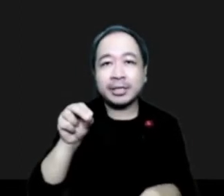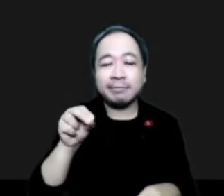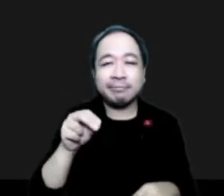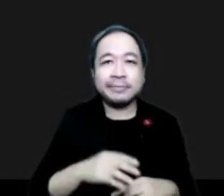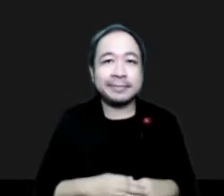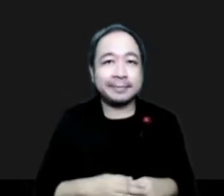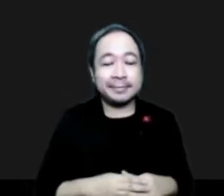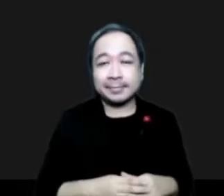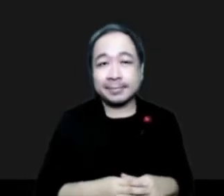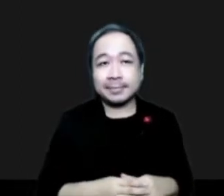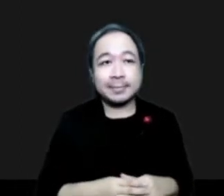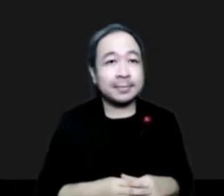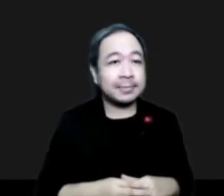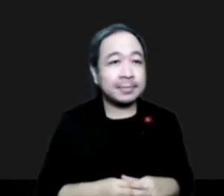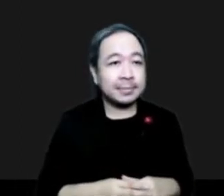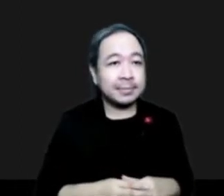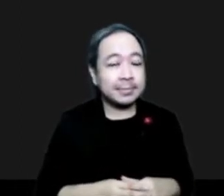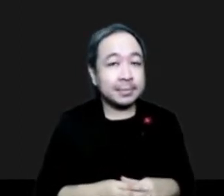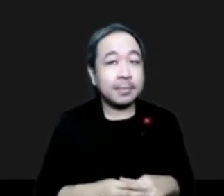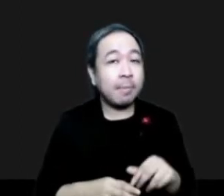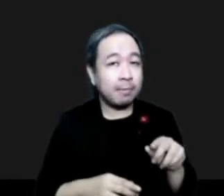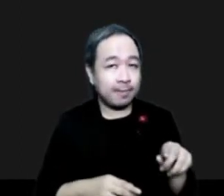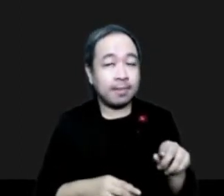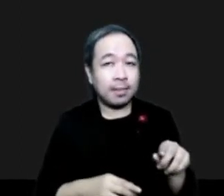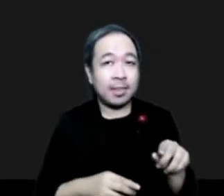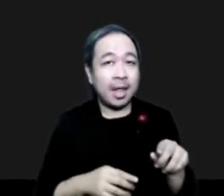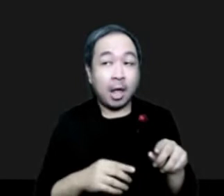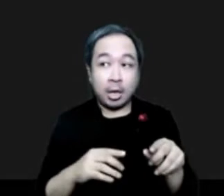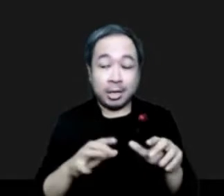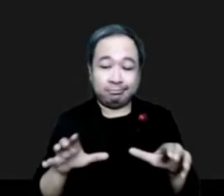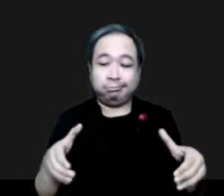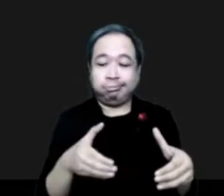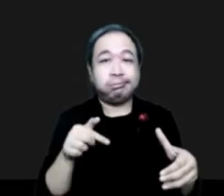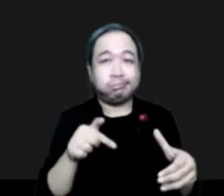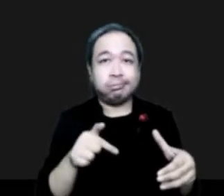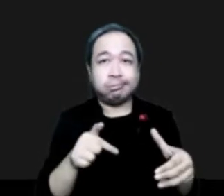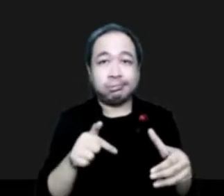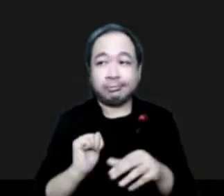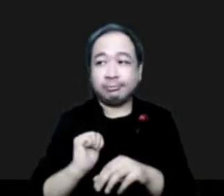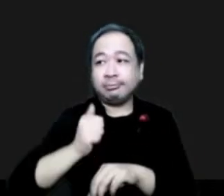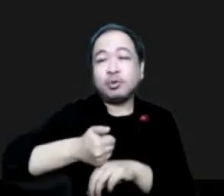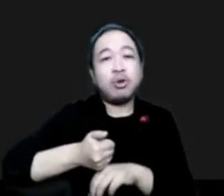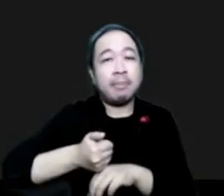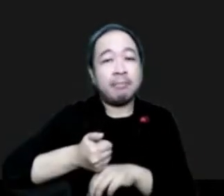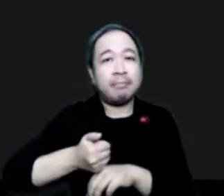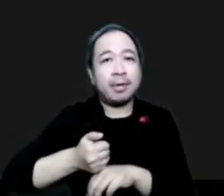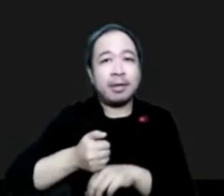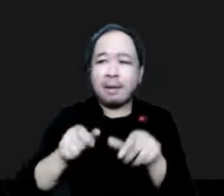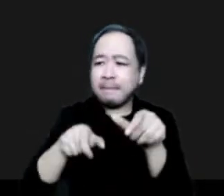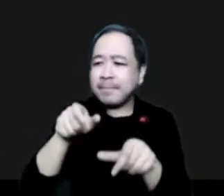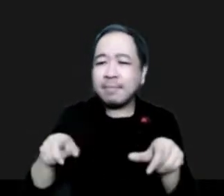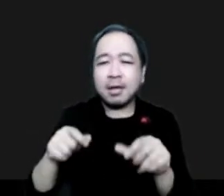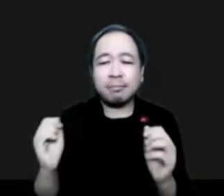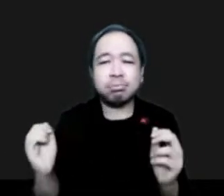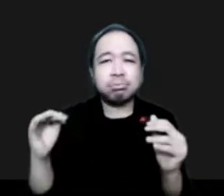Finally, this issue-based coalition decided to form a task force on wildfires to articulate a